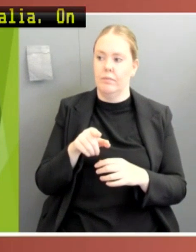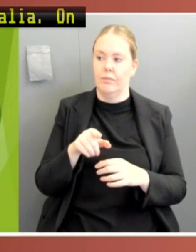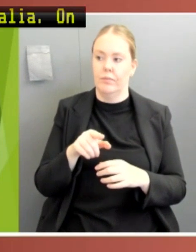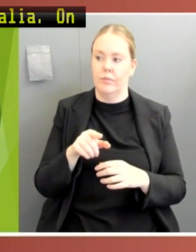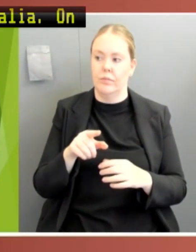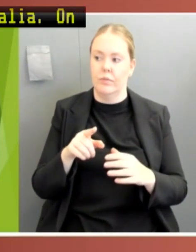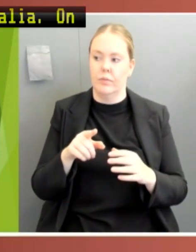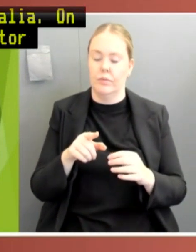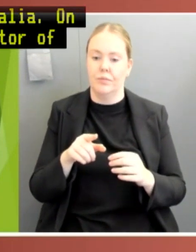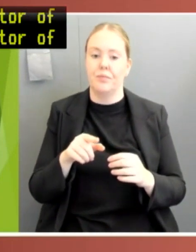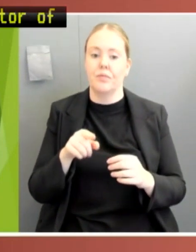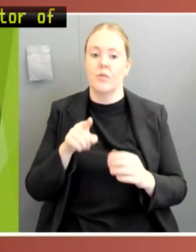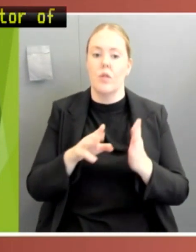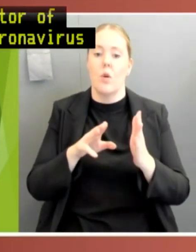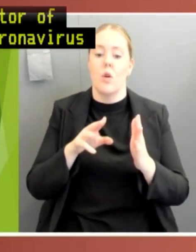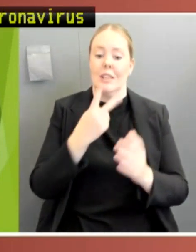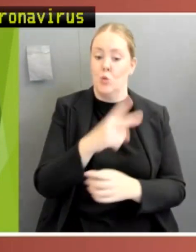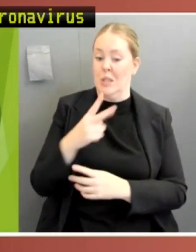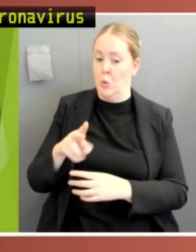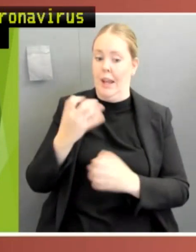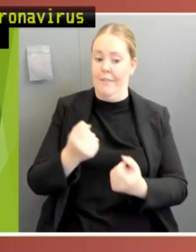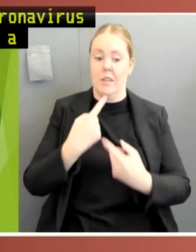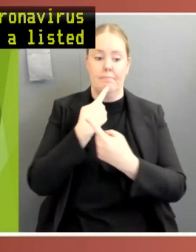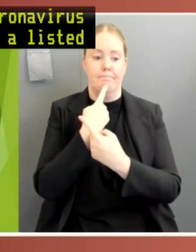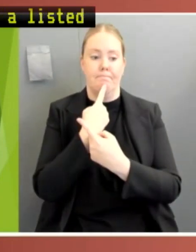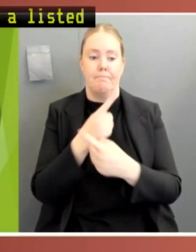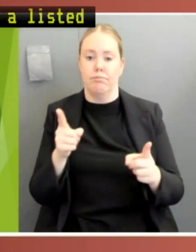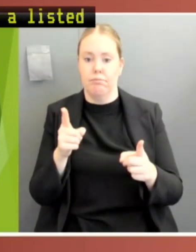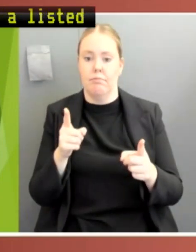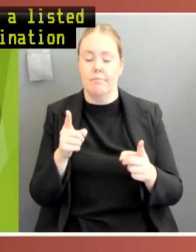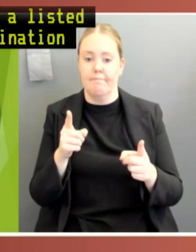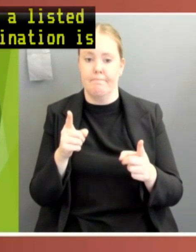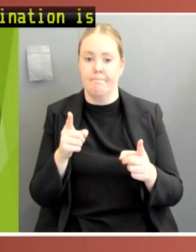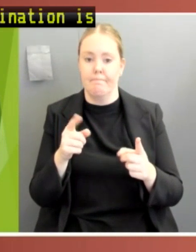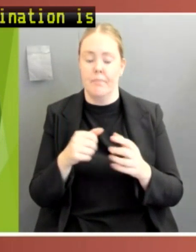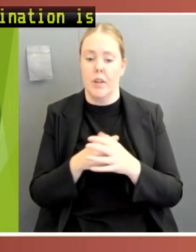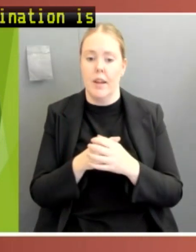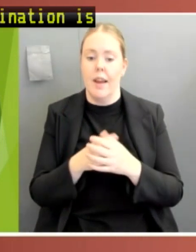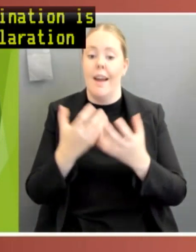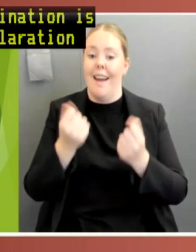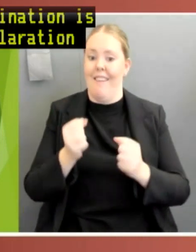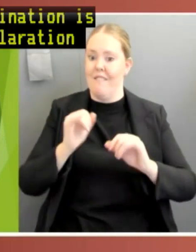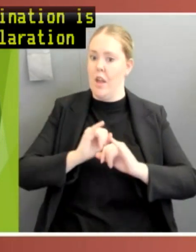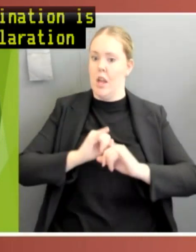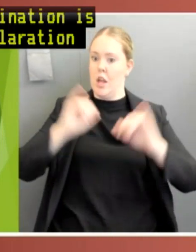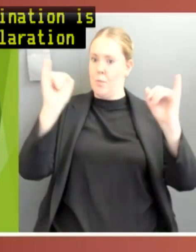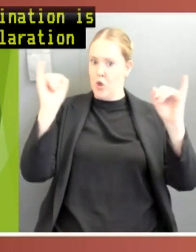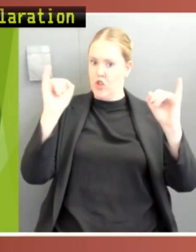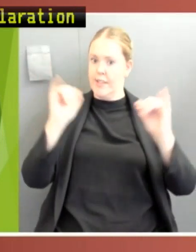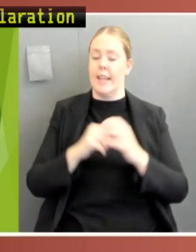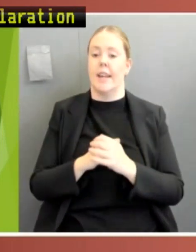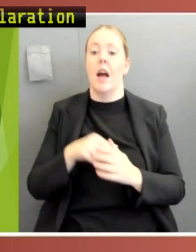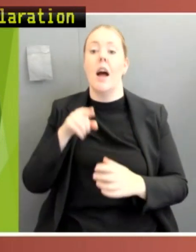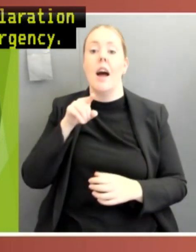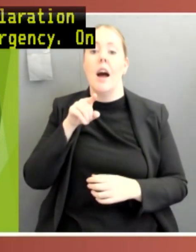This determination is a precondition for the declaration of a human biosecurity emergency. On the 18th of March 2020, with cases